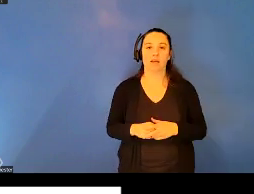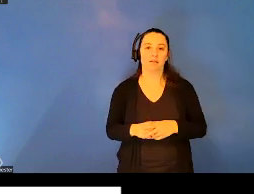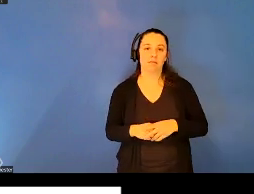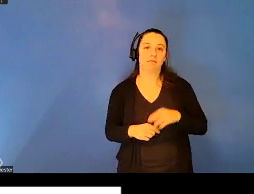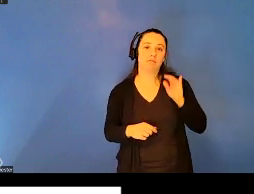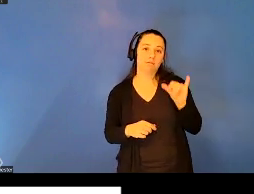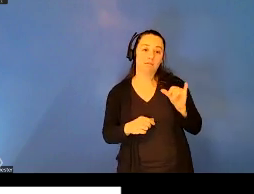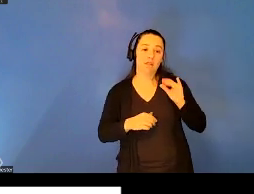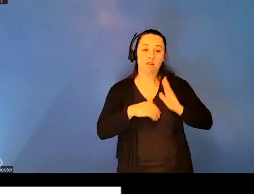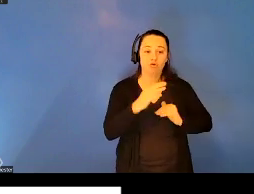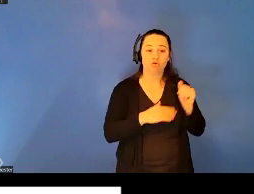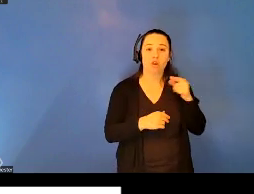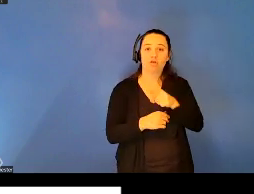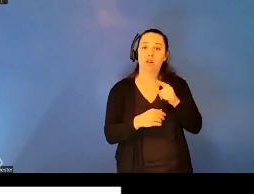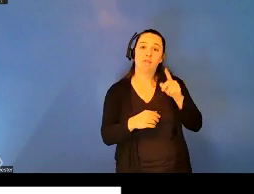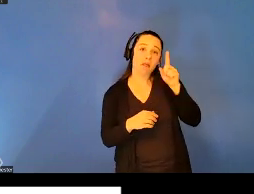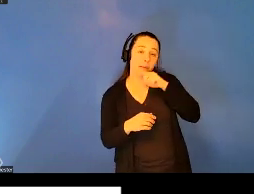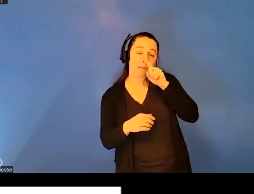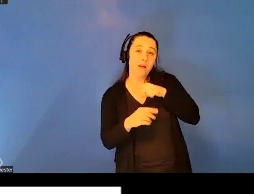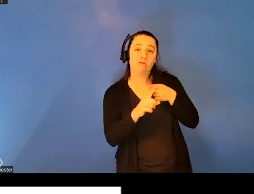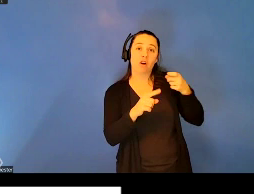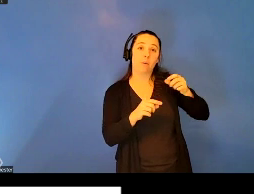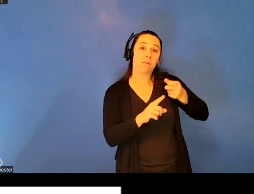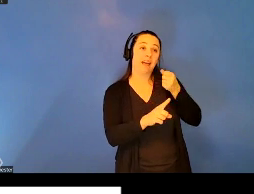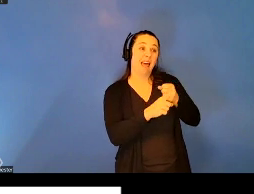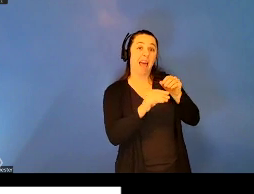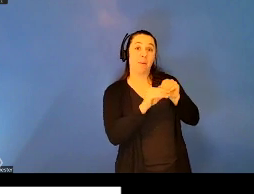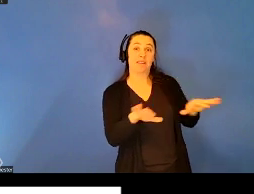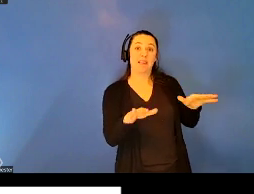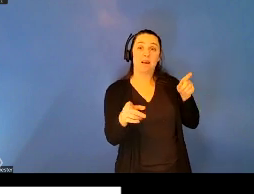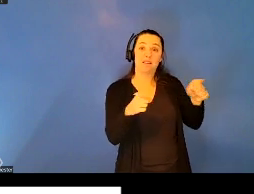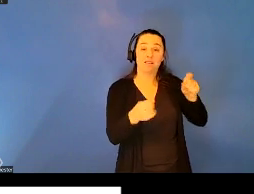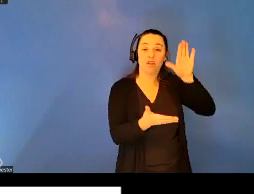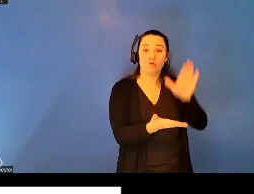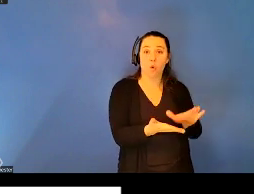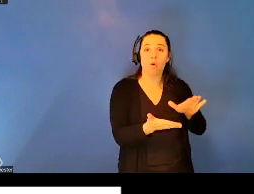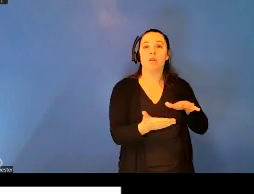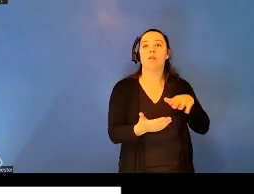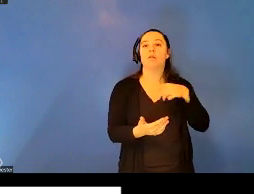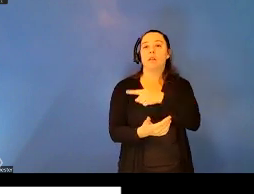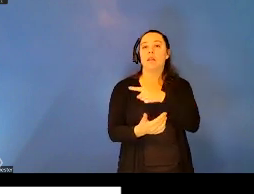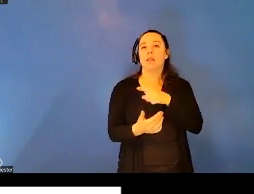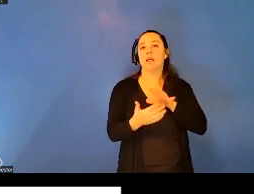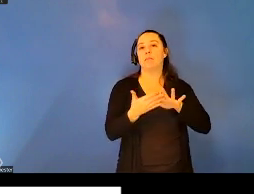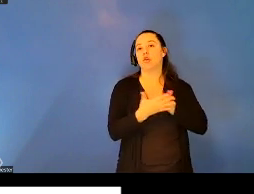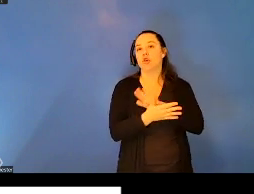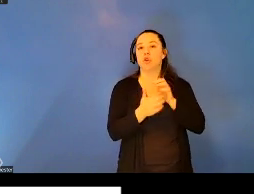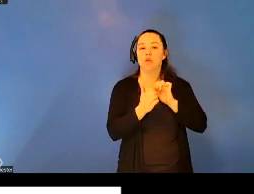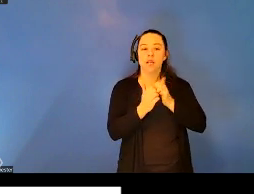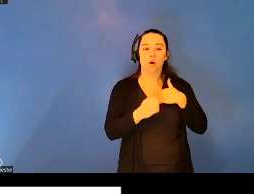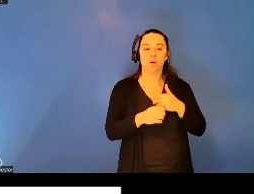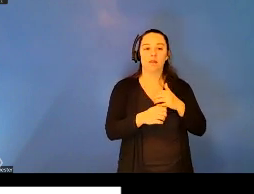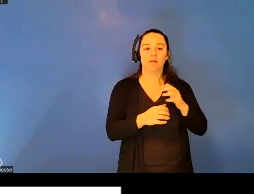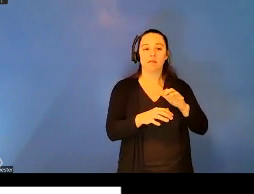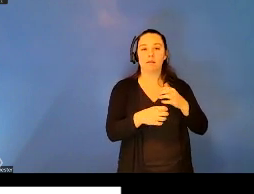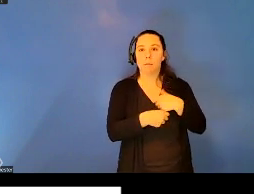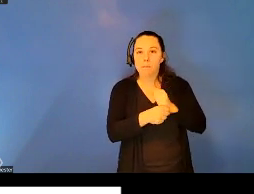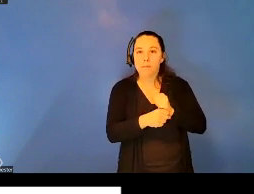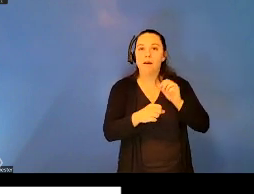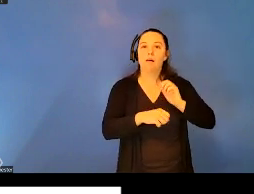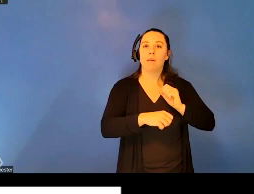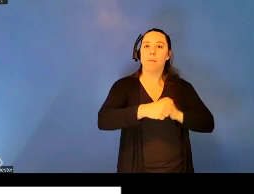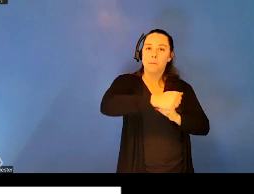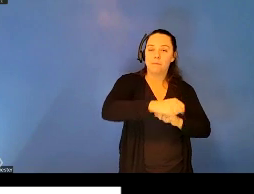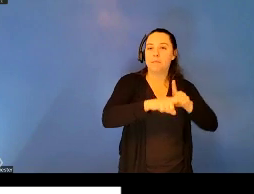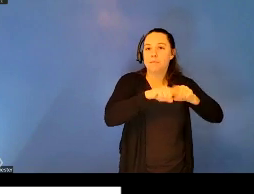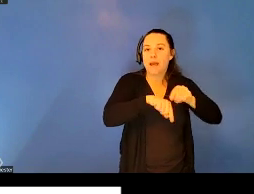epidemic control obscures the ways in which it is built upon histories of colonialism, racism, and global political organization that is